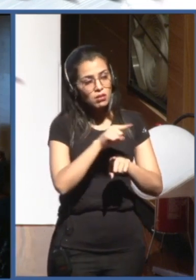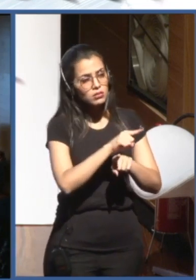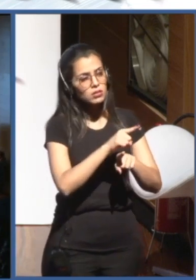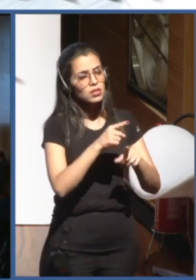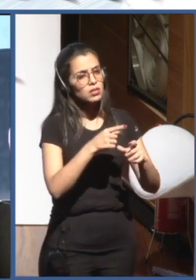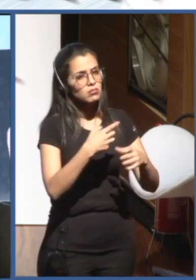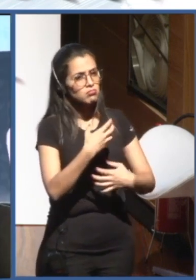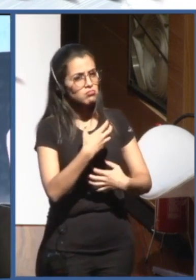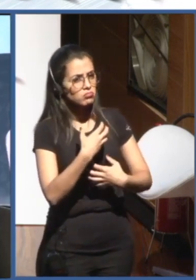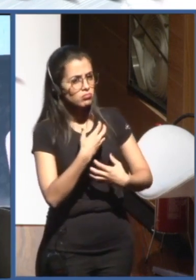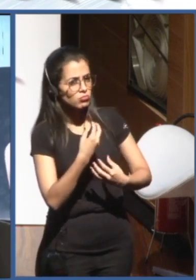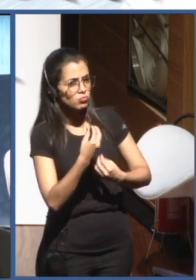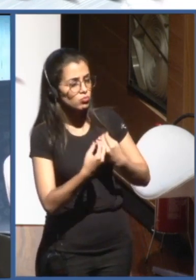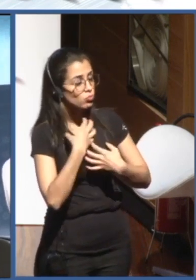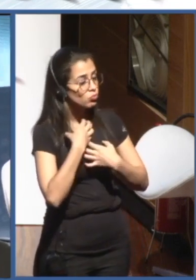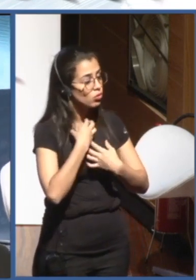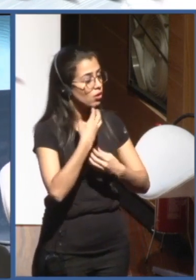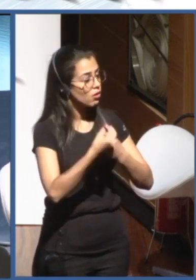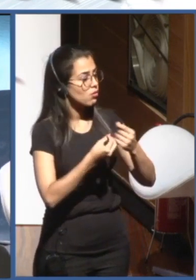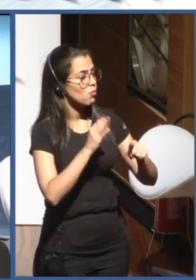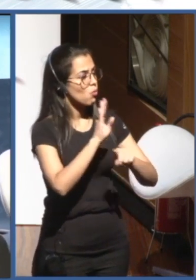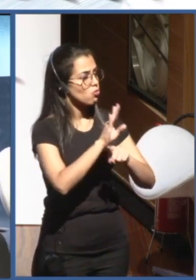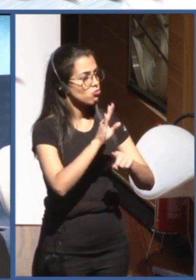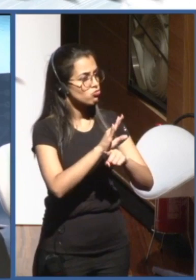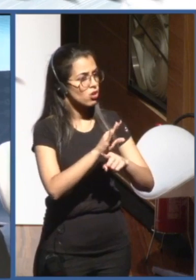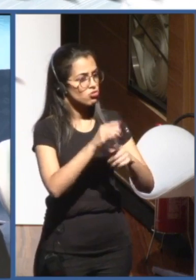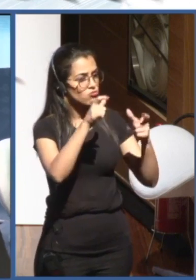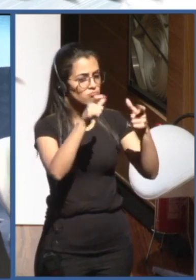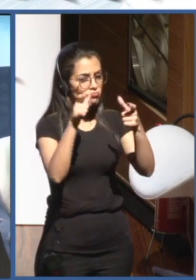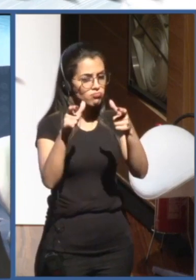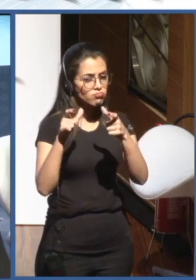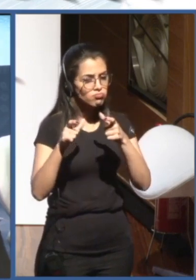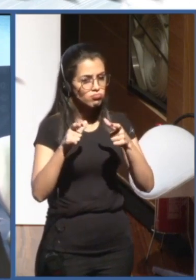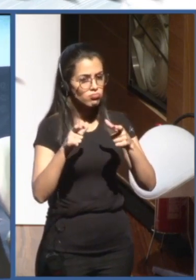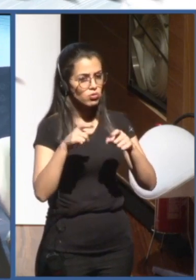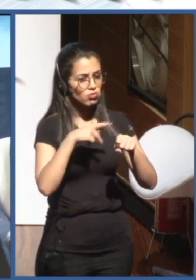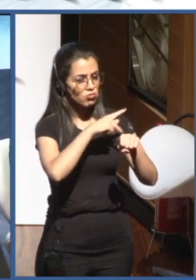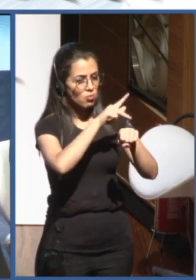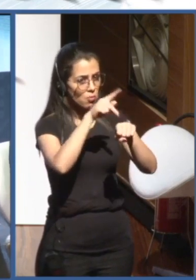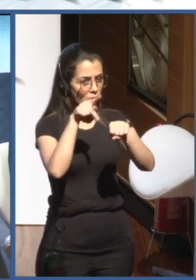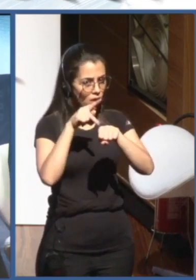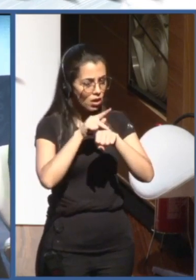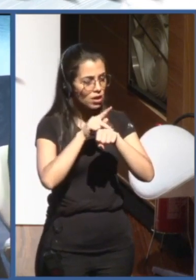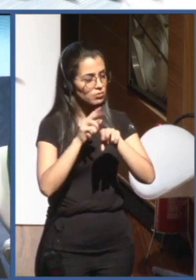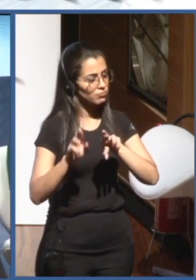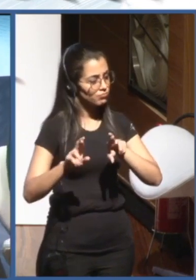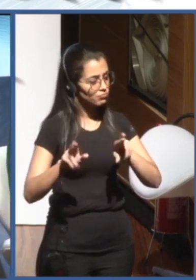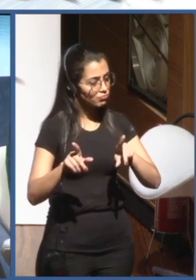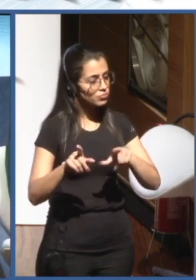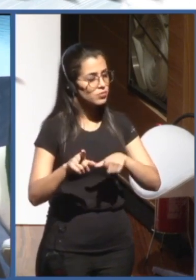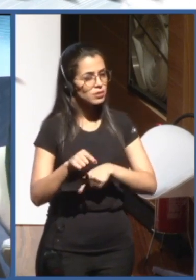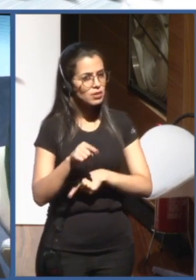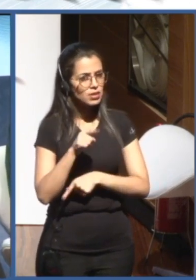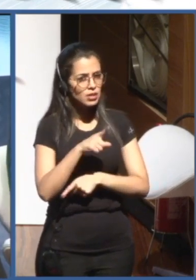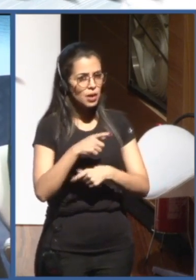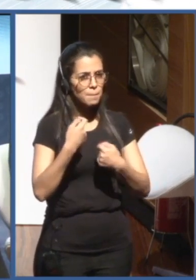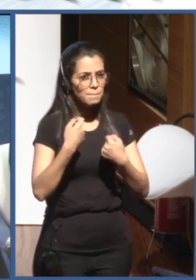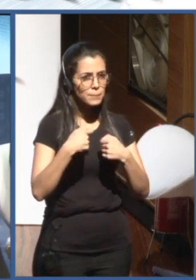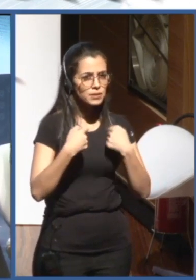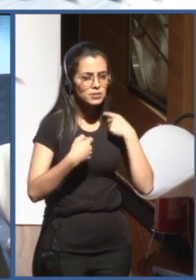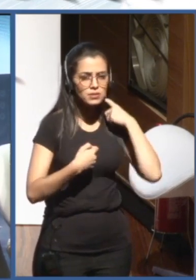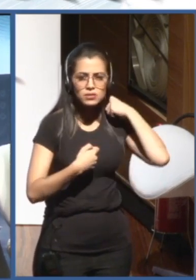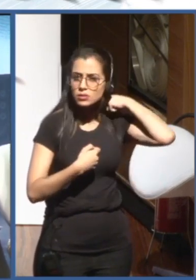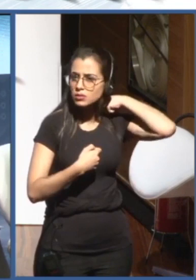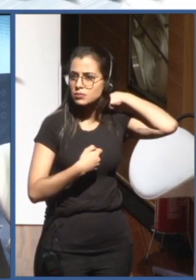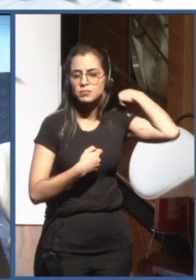I think these modalities and these bodies need to be enforced in a really innovative way